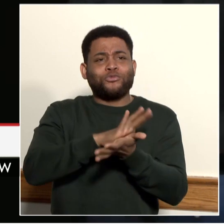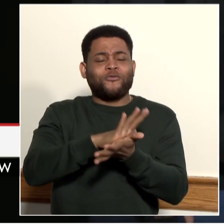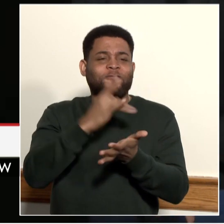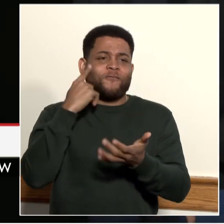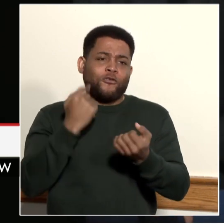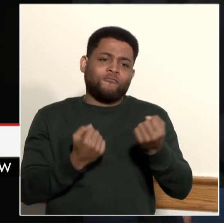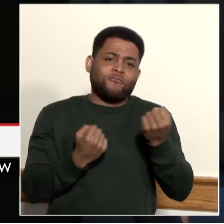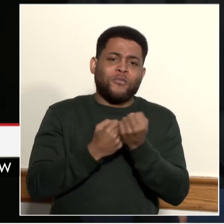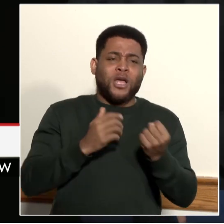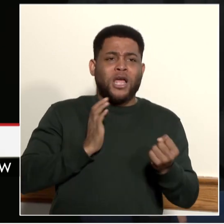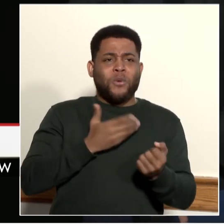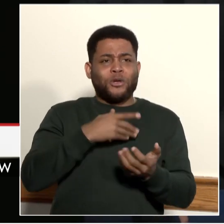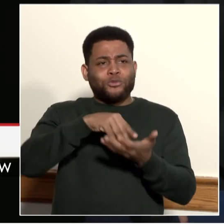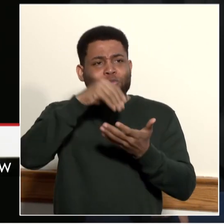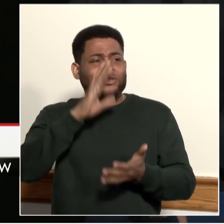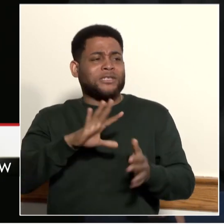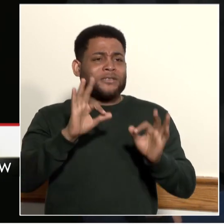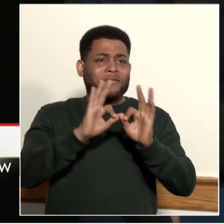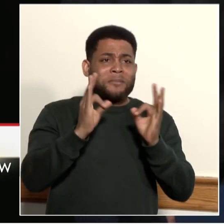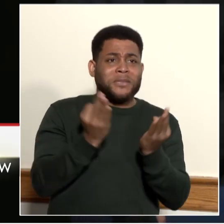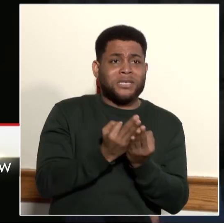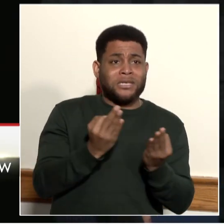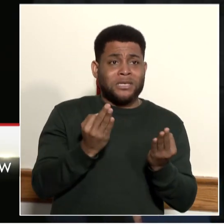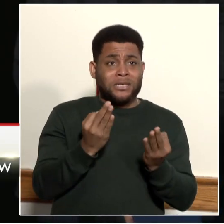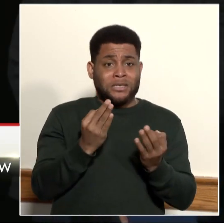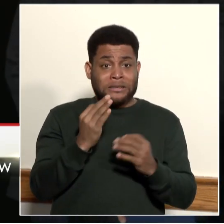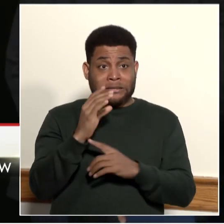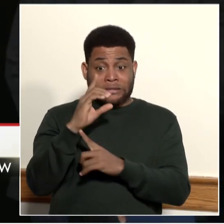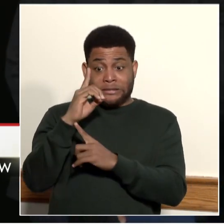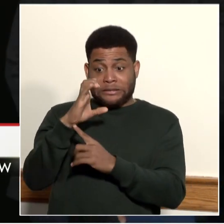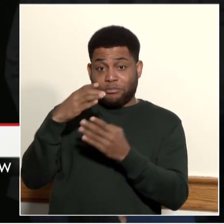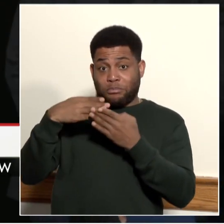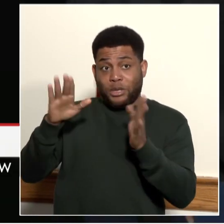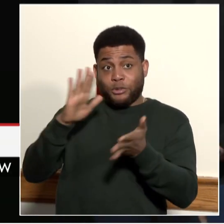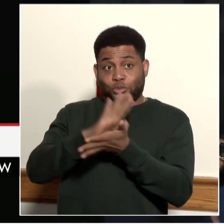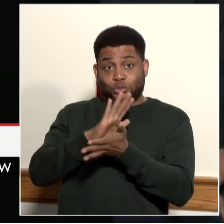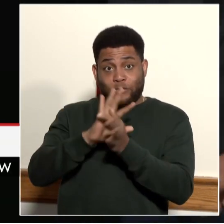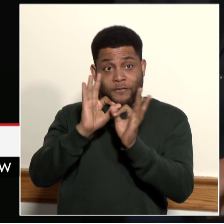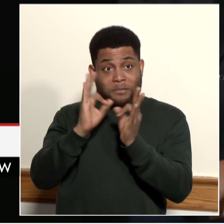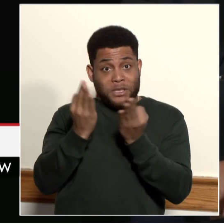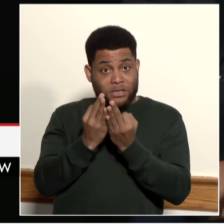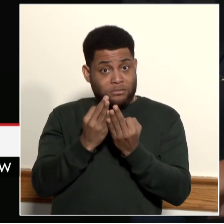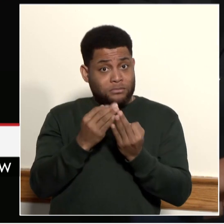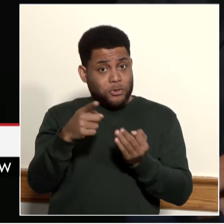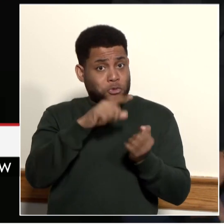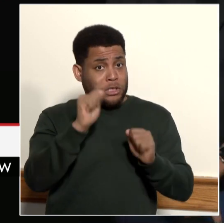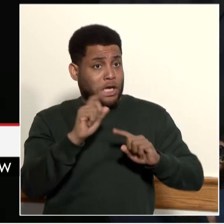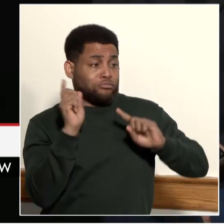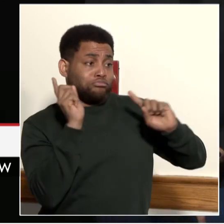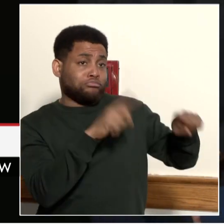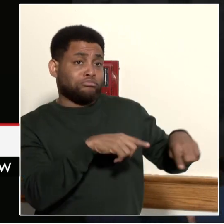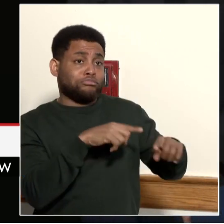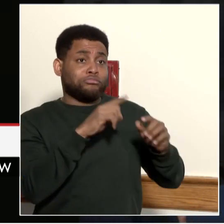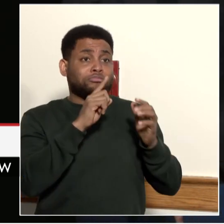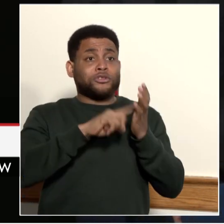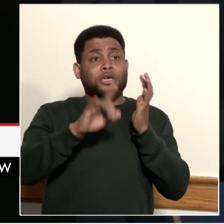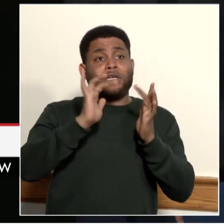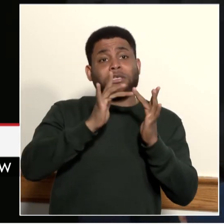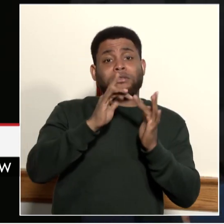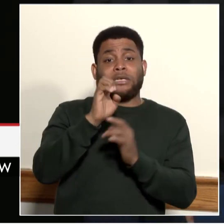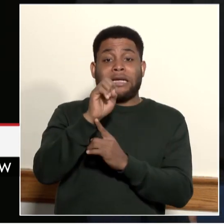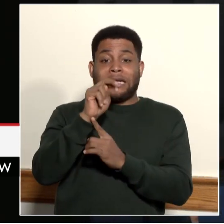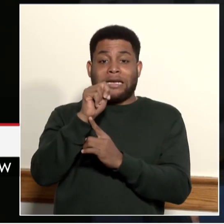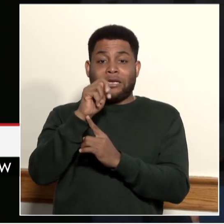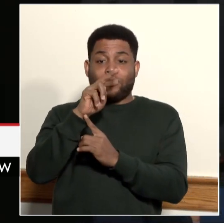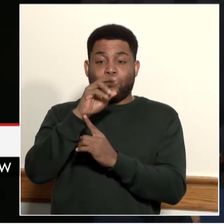DCPS family, starting today, you can go enroll at enrolldcps.dc.gov